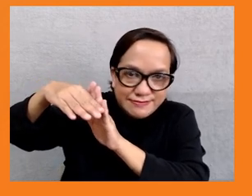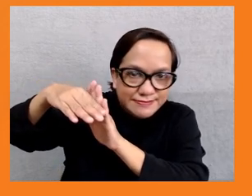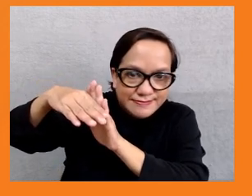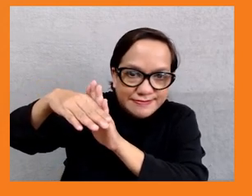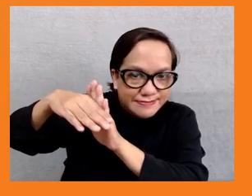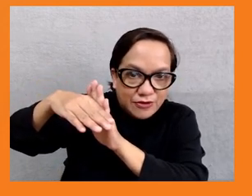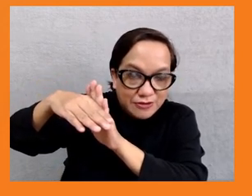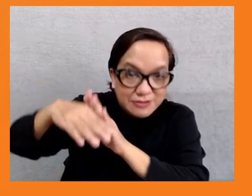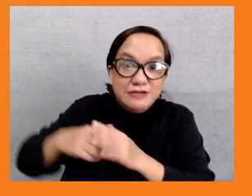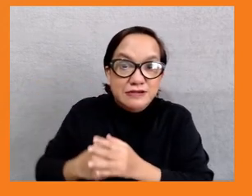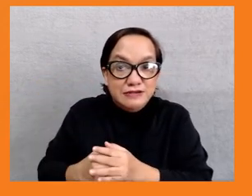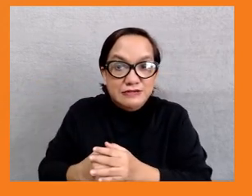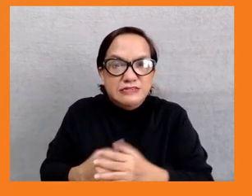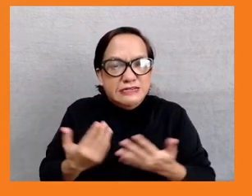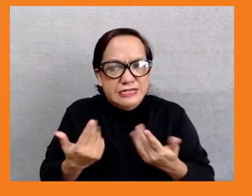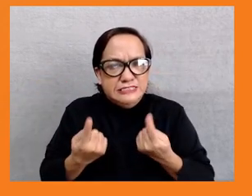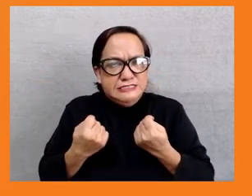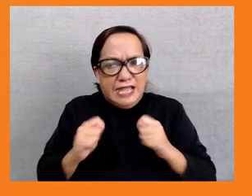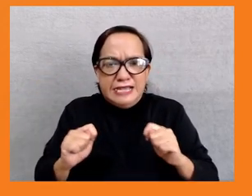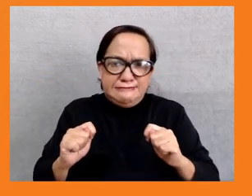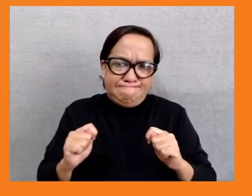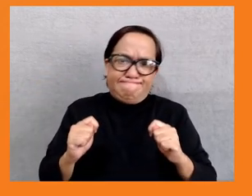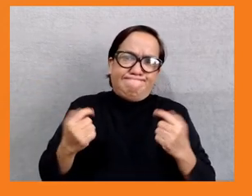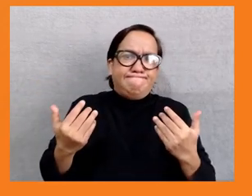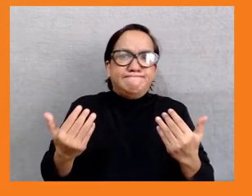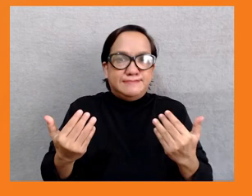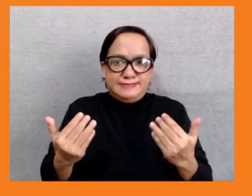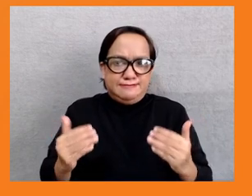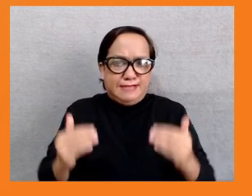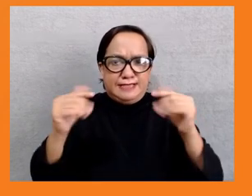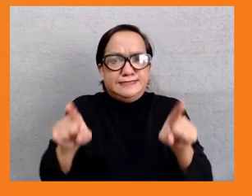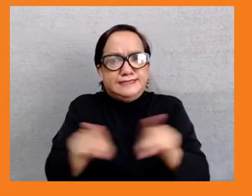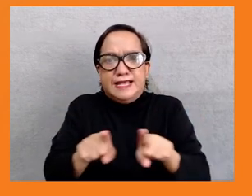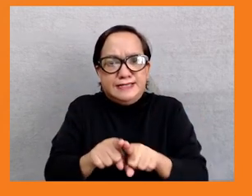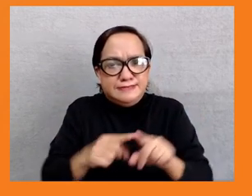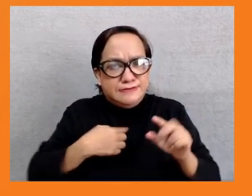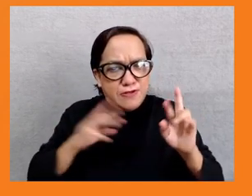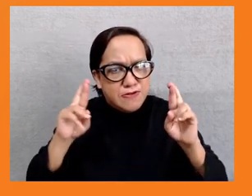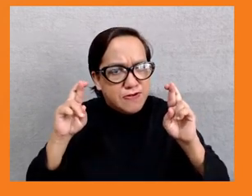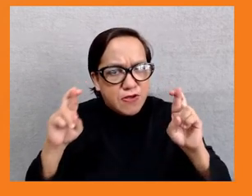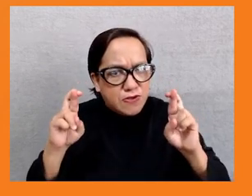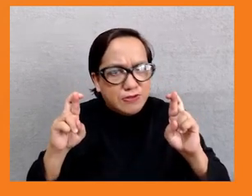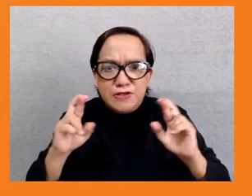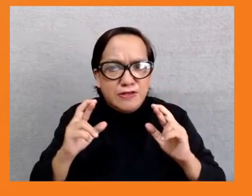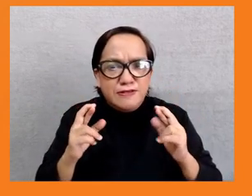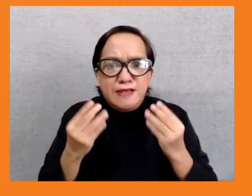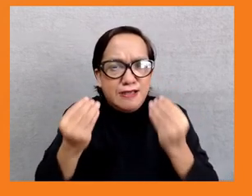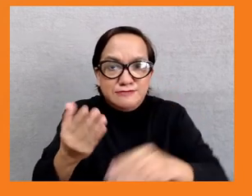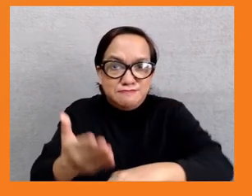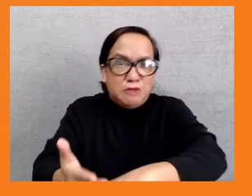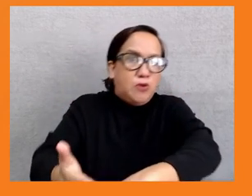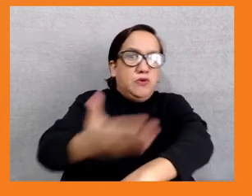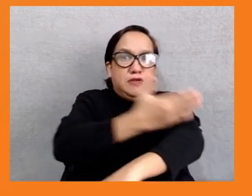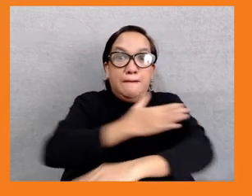we hope that the progress in reducing poverty can continue. And we